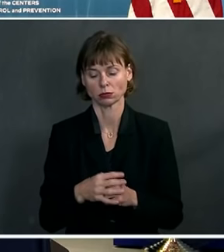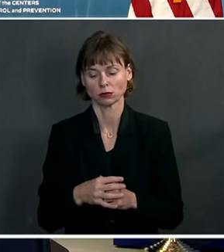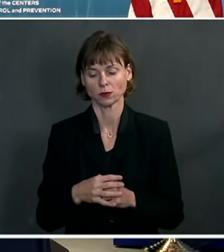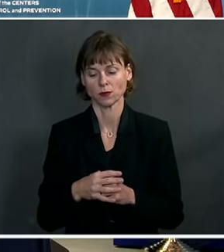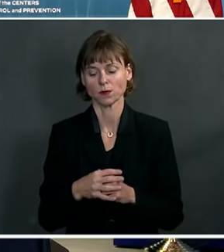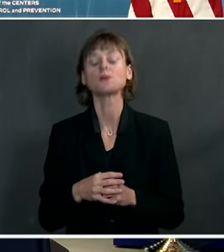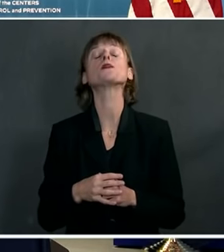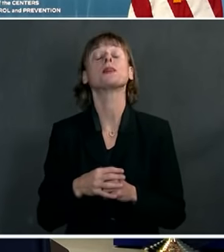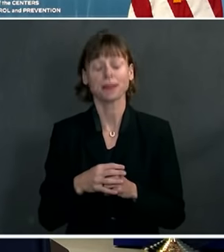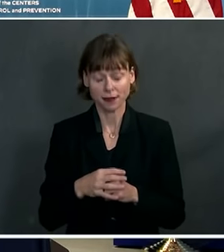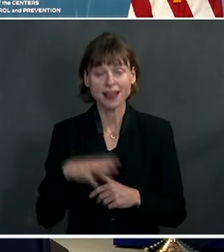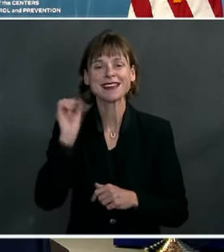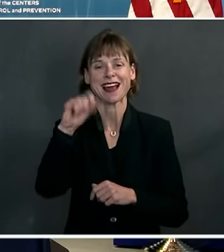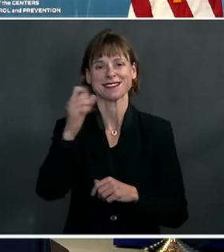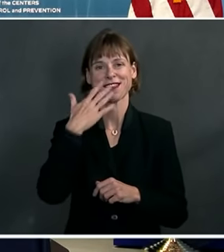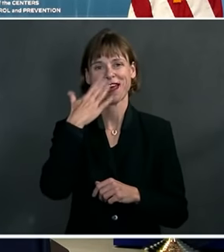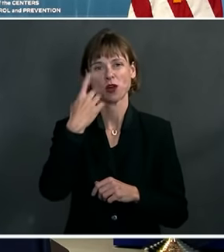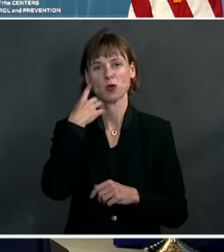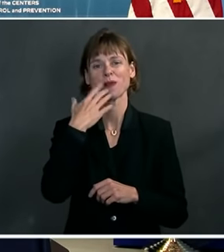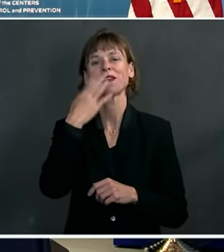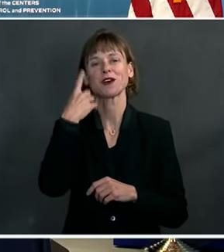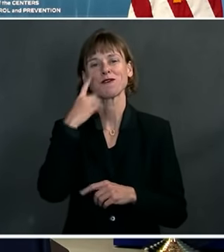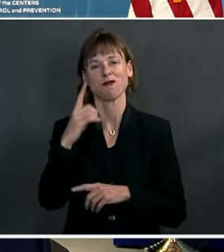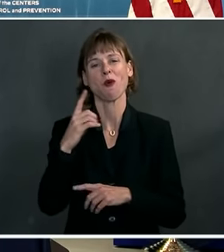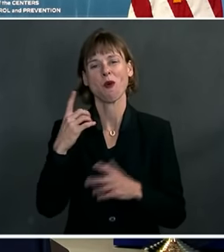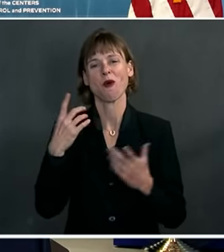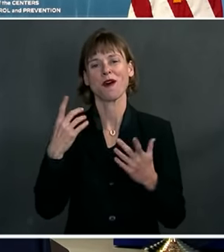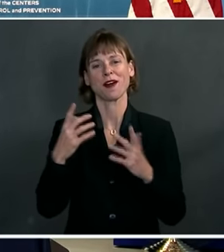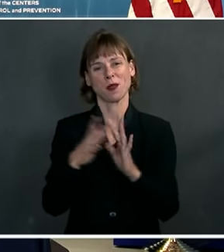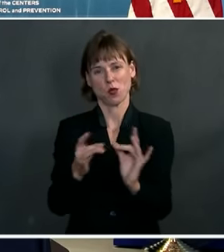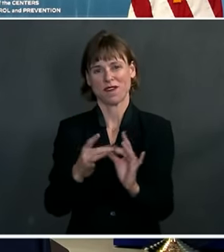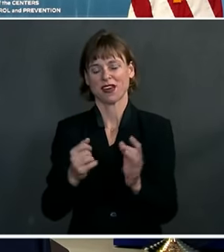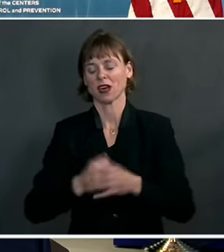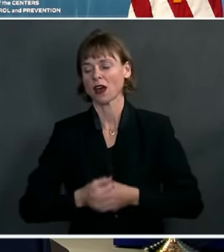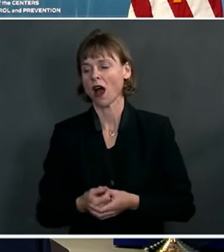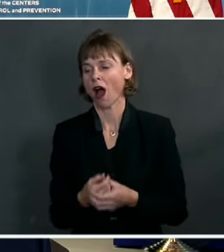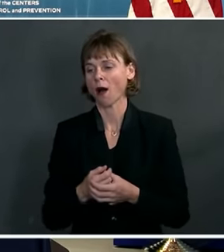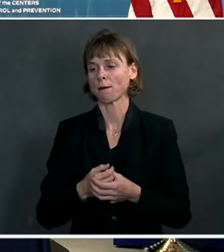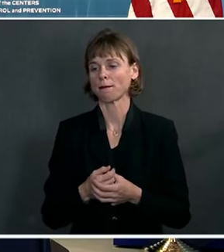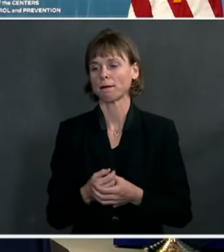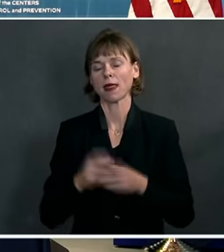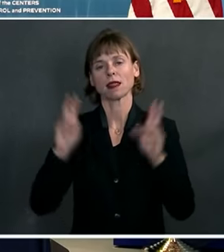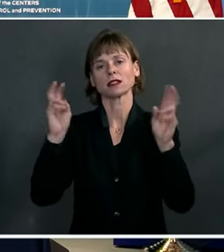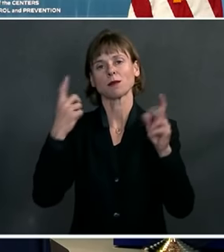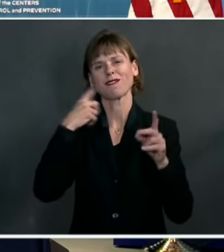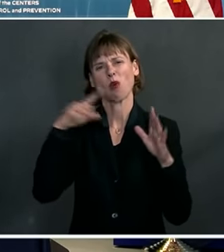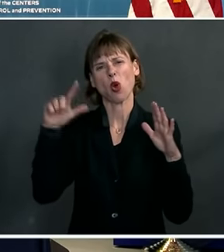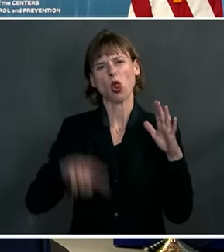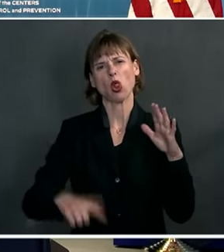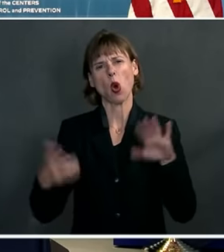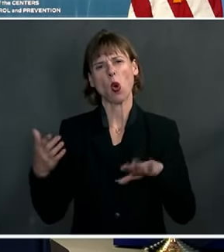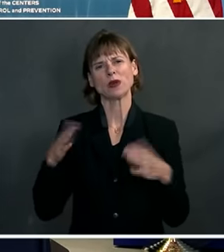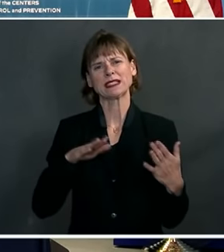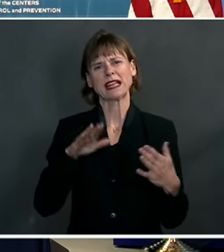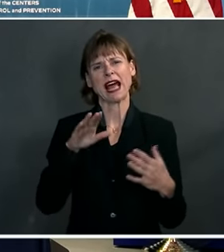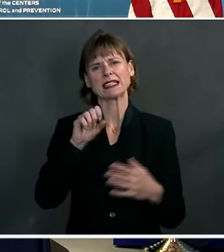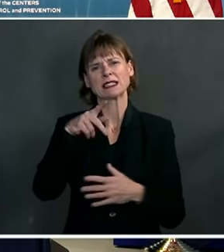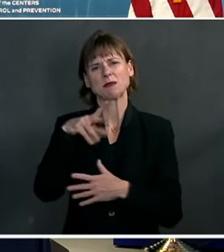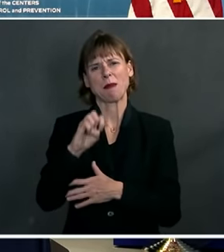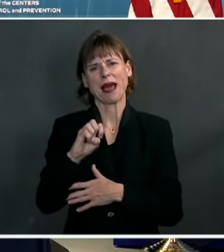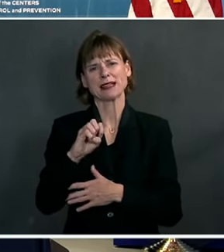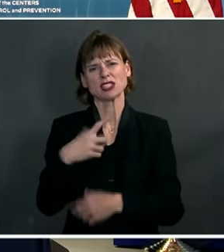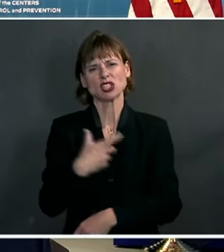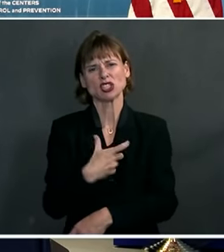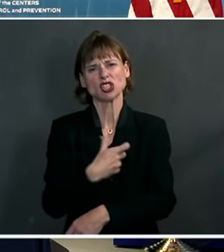Yes, thank you. Thanks for doing the briefing. On the subject of the low dead space syringes, I was